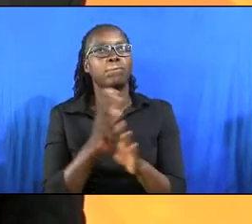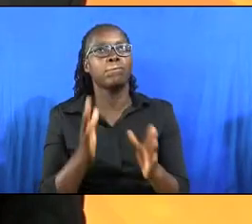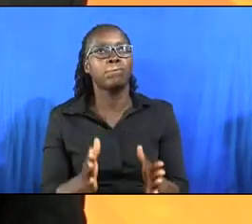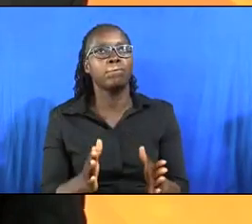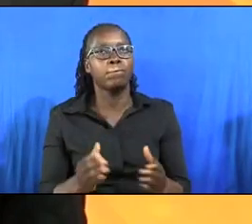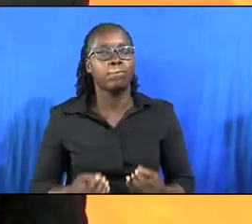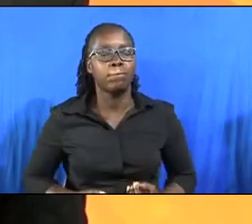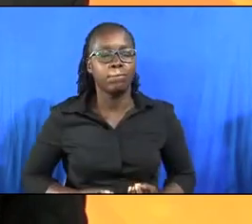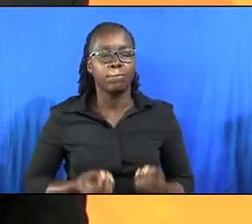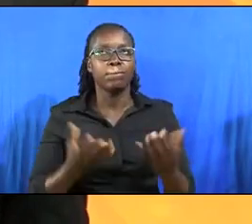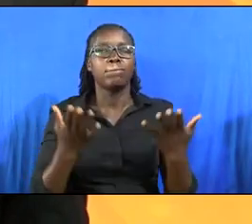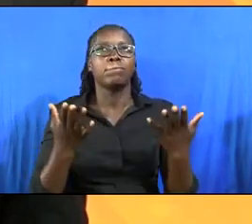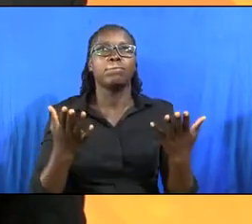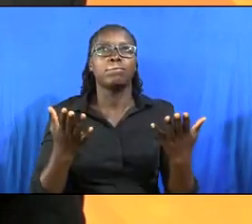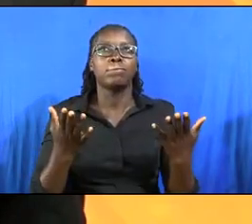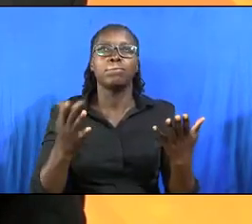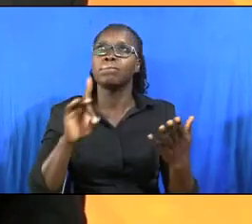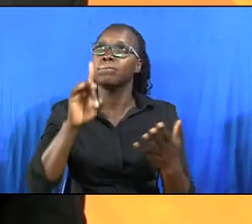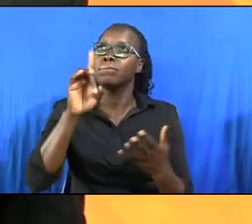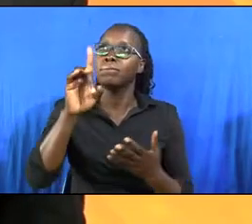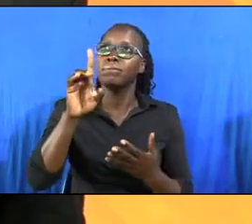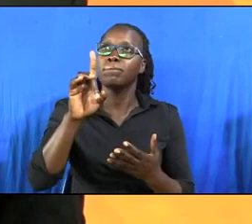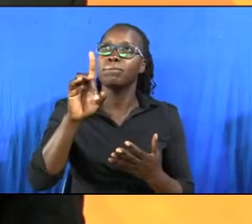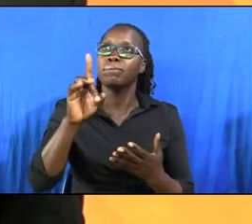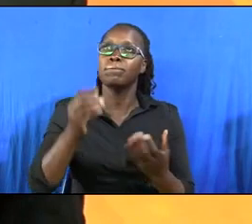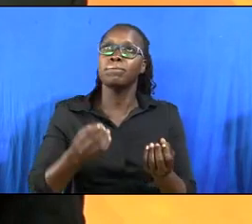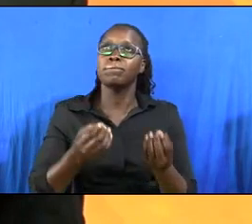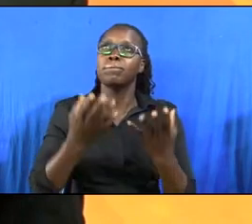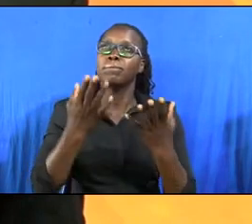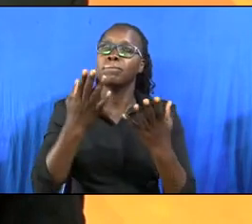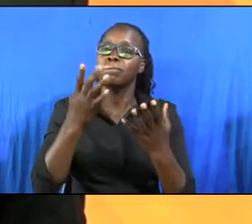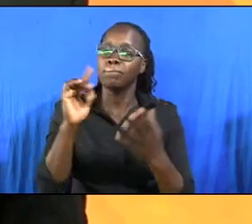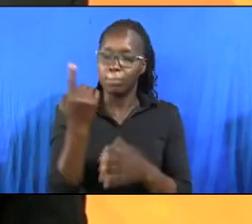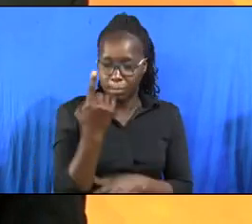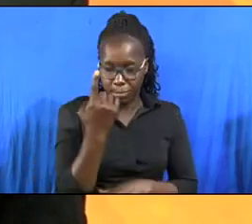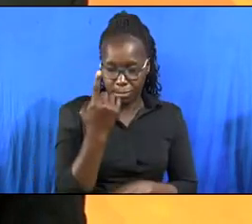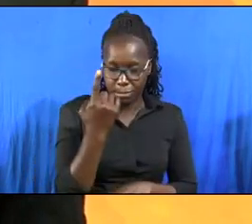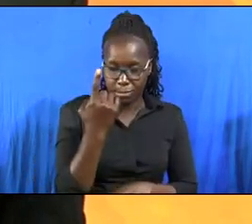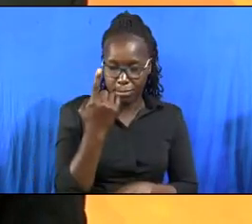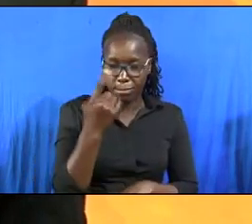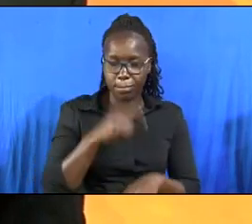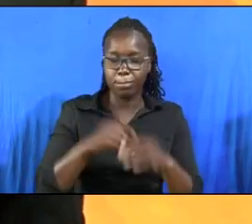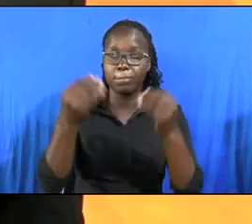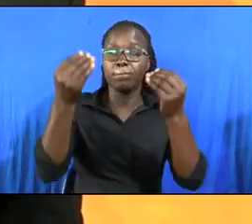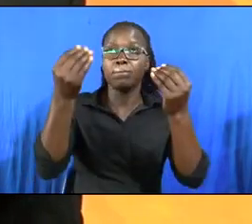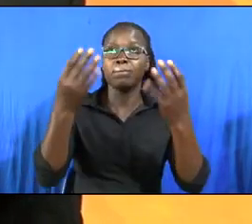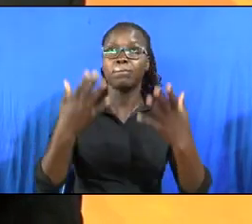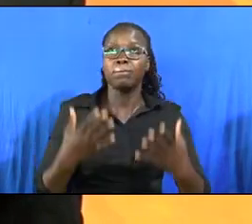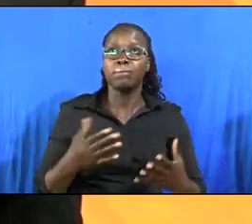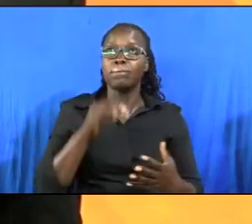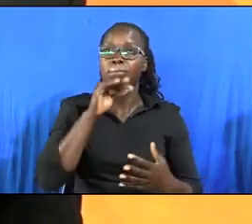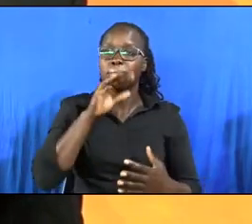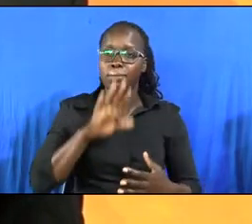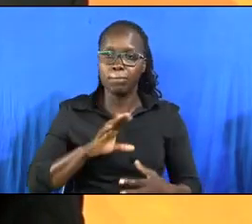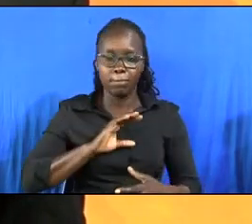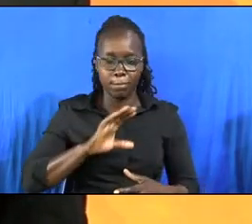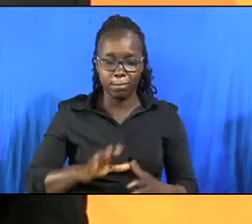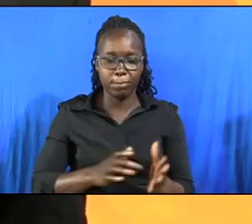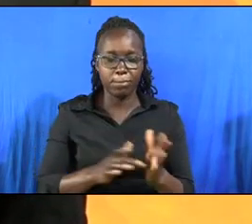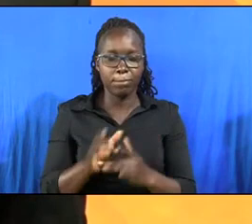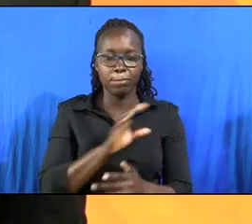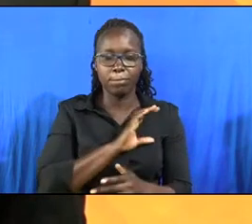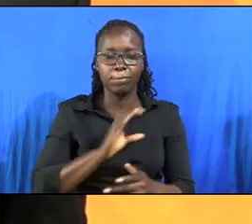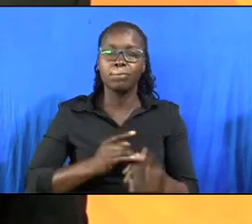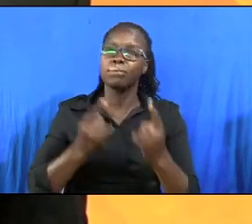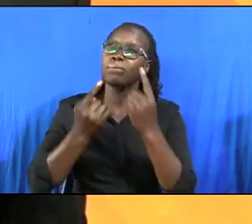should sacrifice. You are the one who sacrificed first. When you gave up your own son, Jesus Christ,